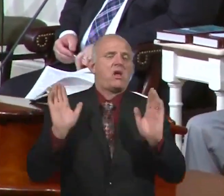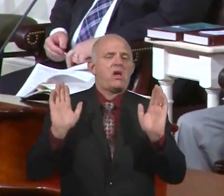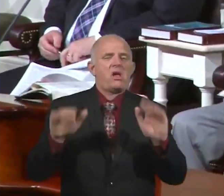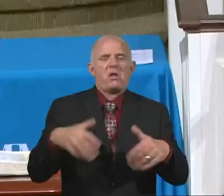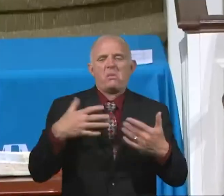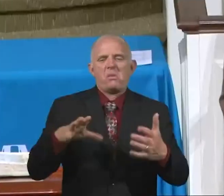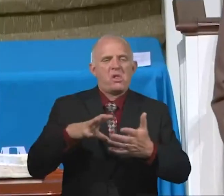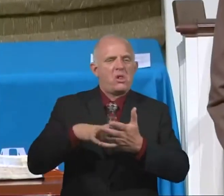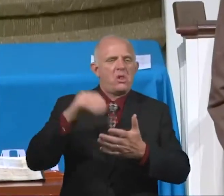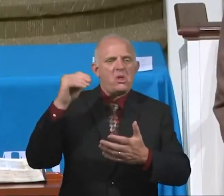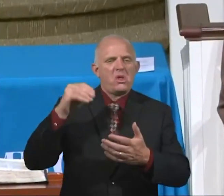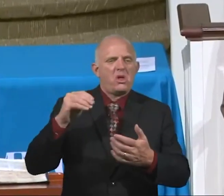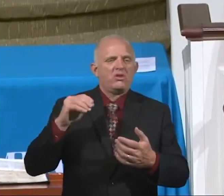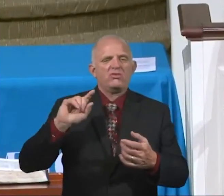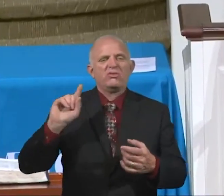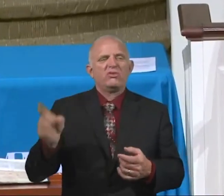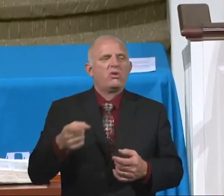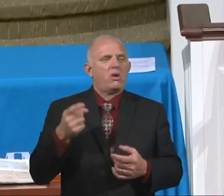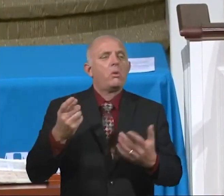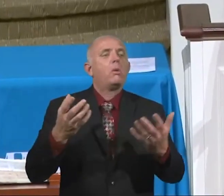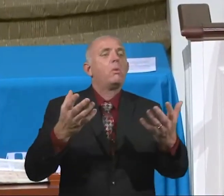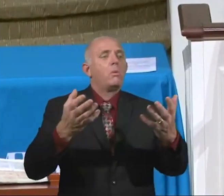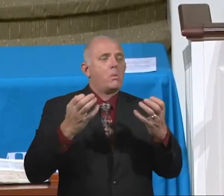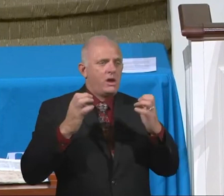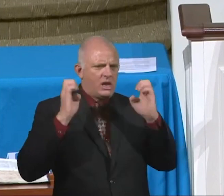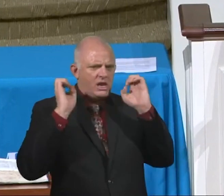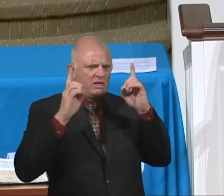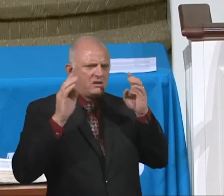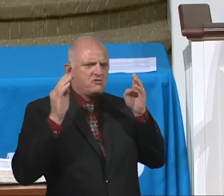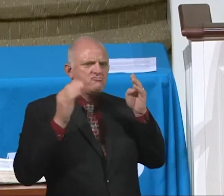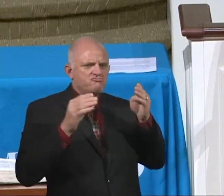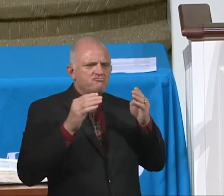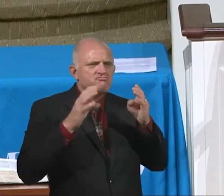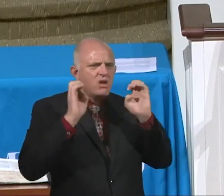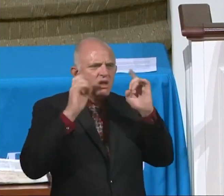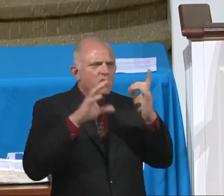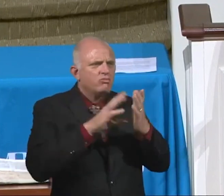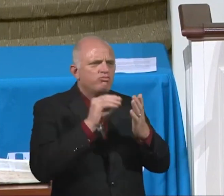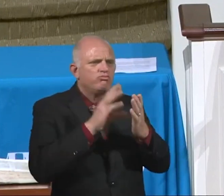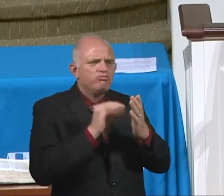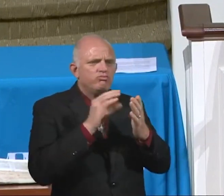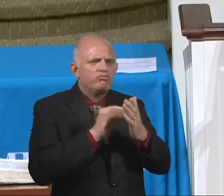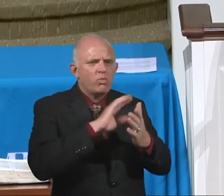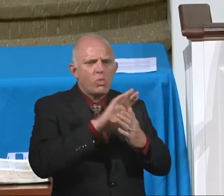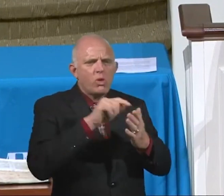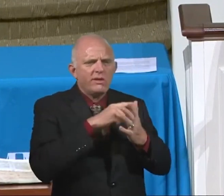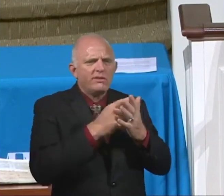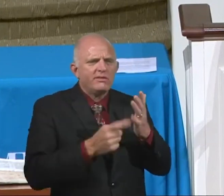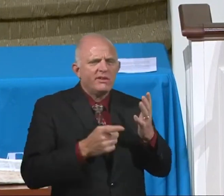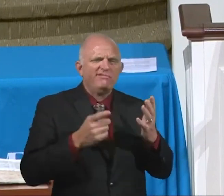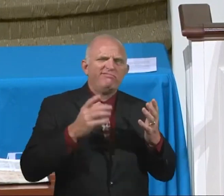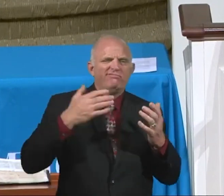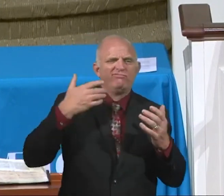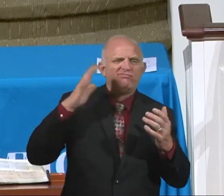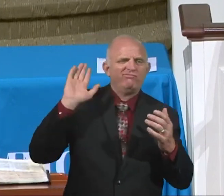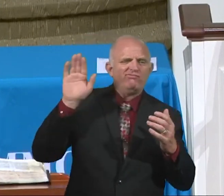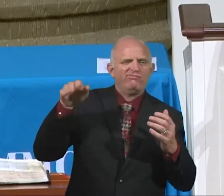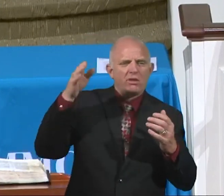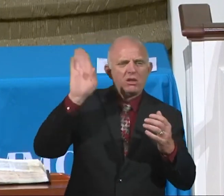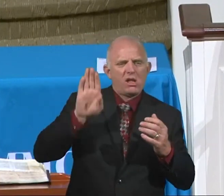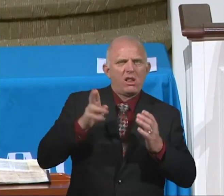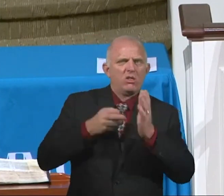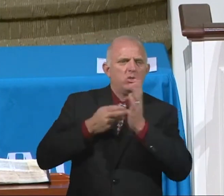truth. All of this is a worship of education. They want to learn this and learn this and learn this, but they don't, they've lost the truth.